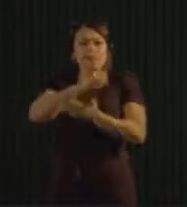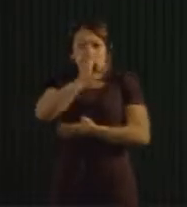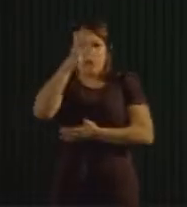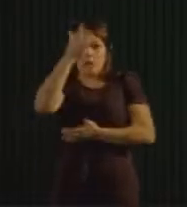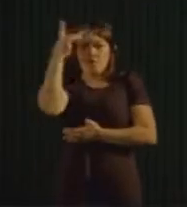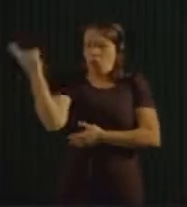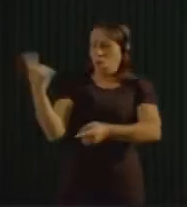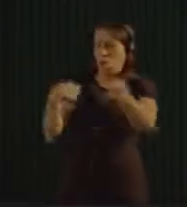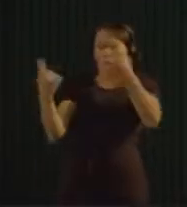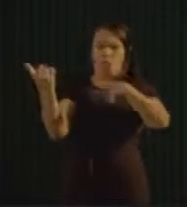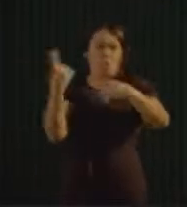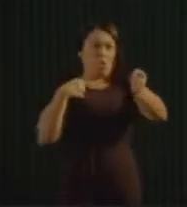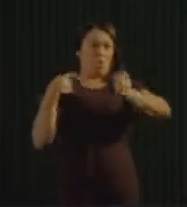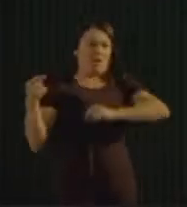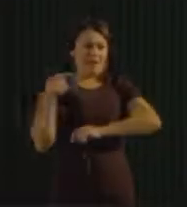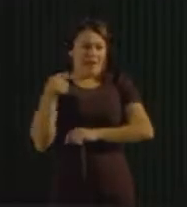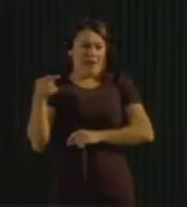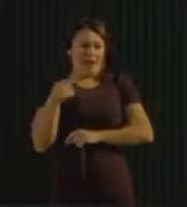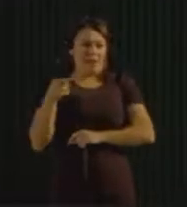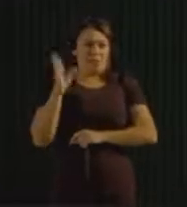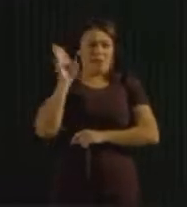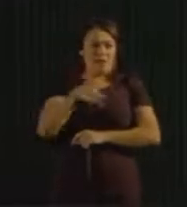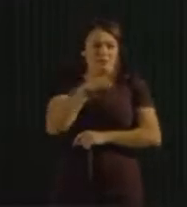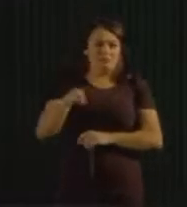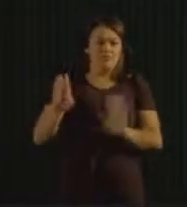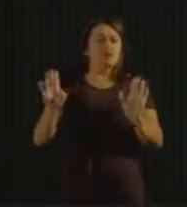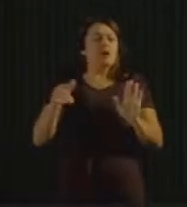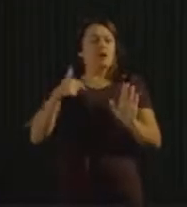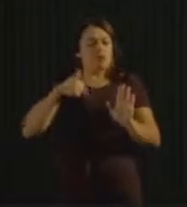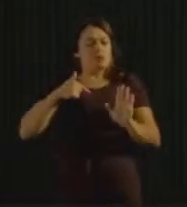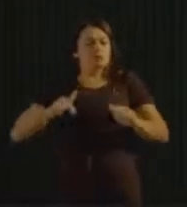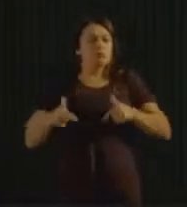I'm not doing it and you don't do it, who's going to do it?